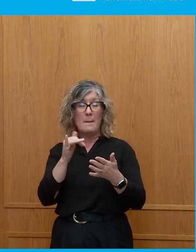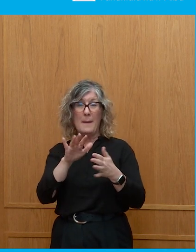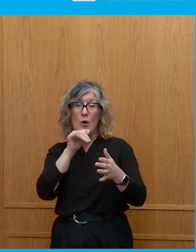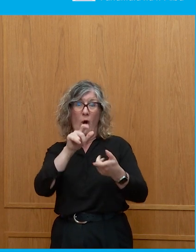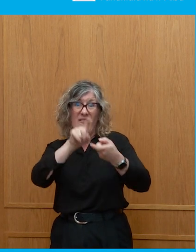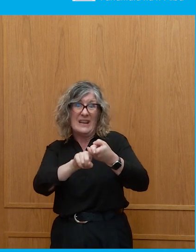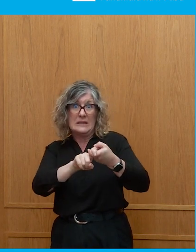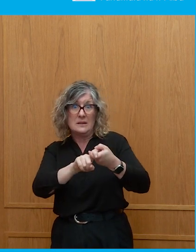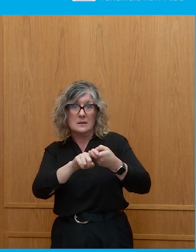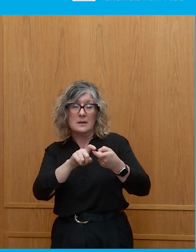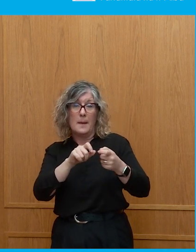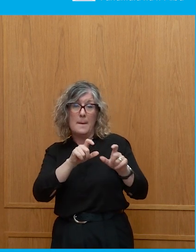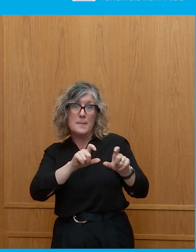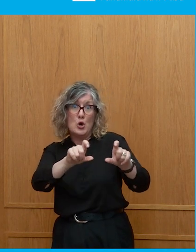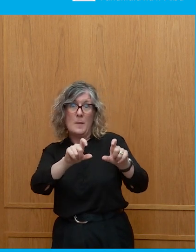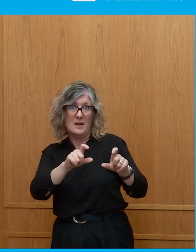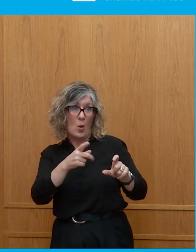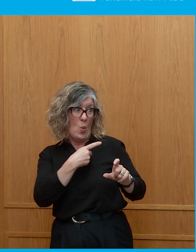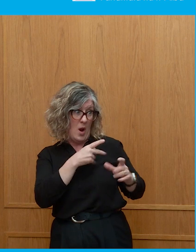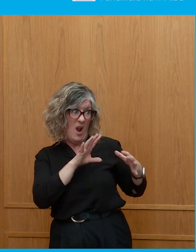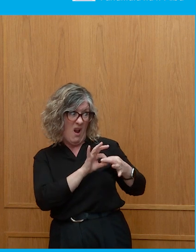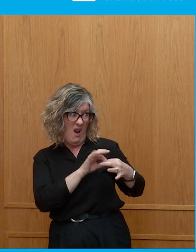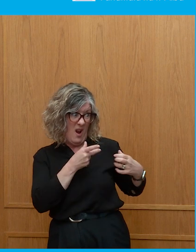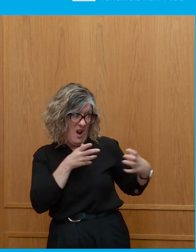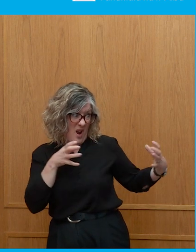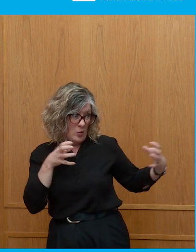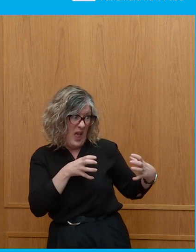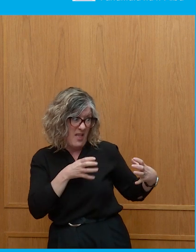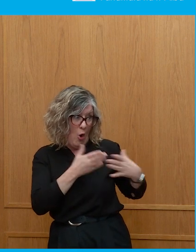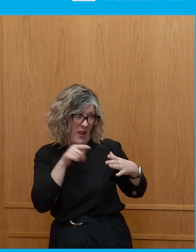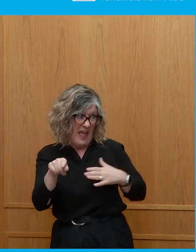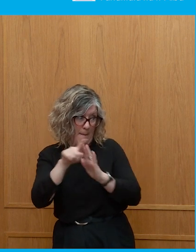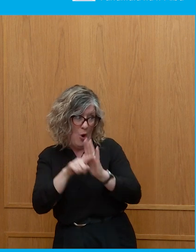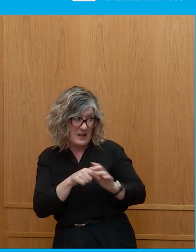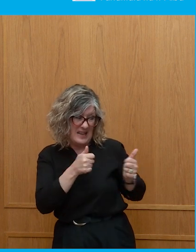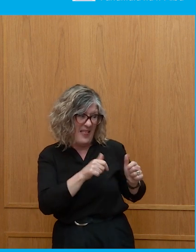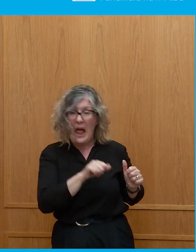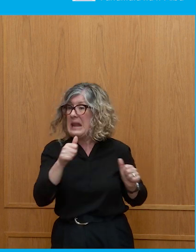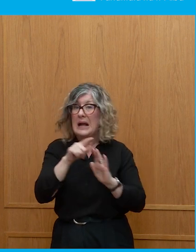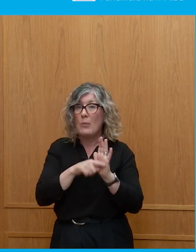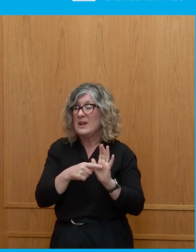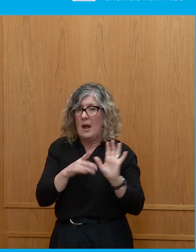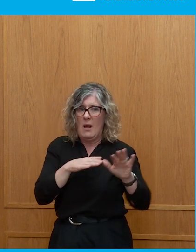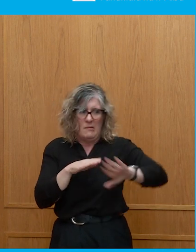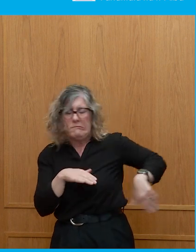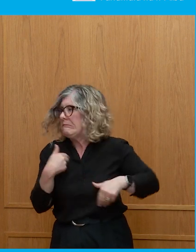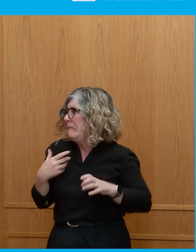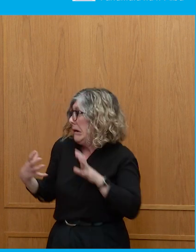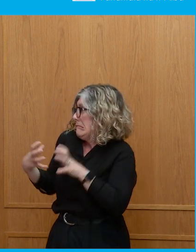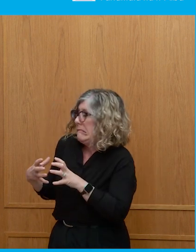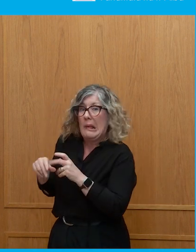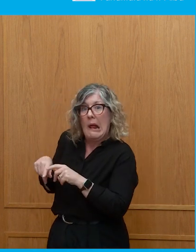blocks, but coalitions of the willing over particular policy issues. I think trying to,